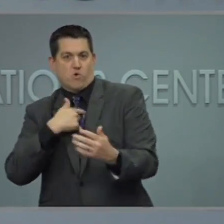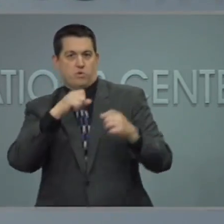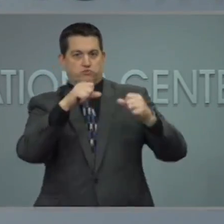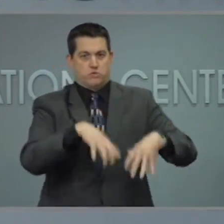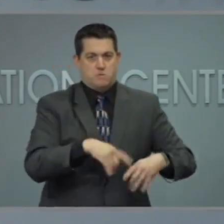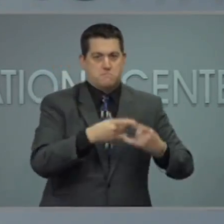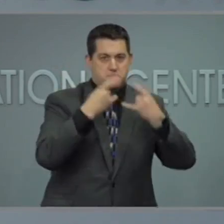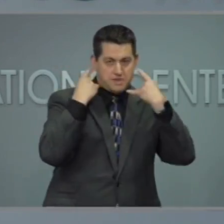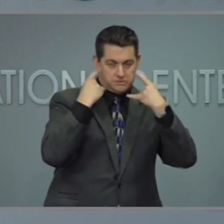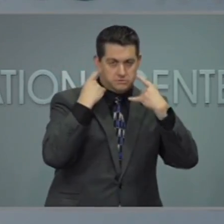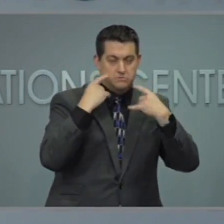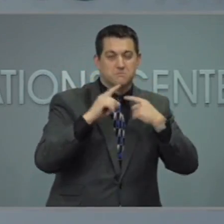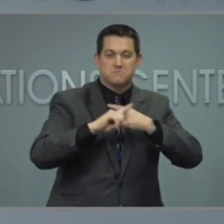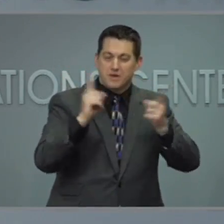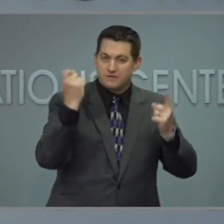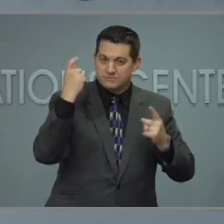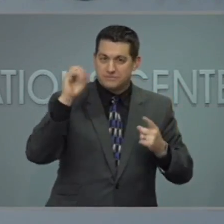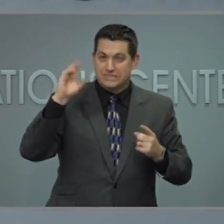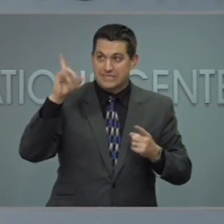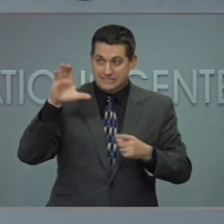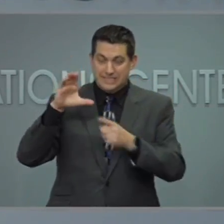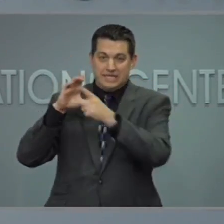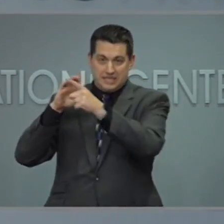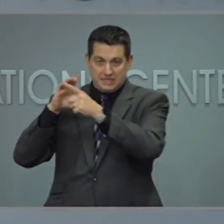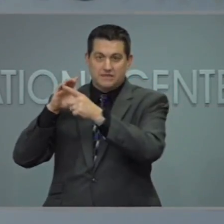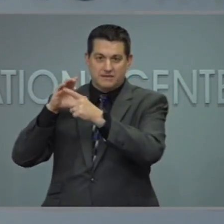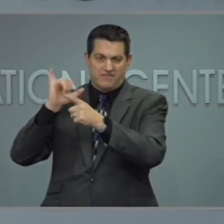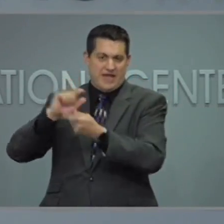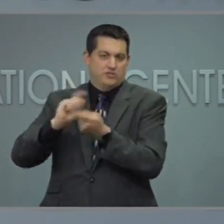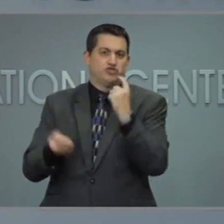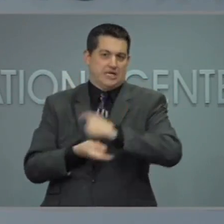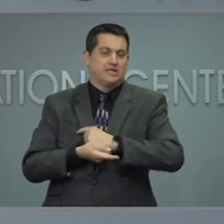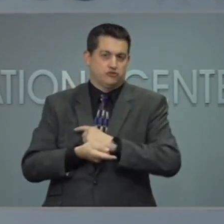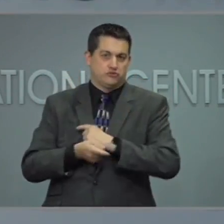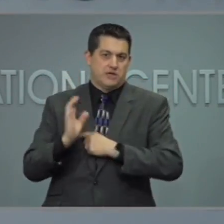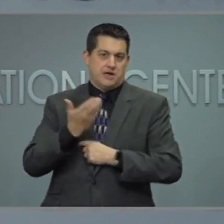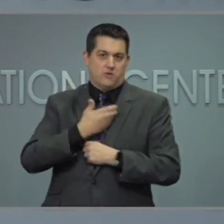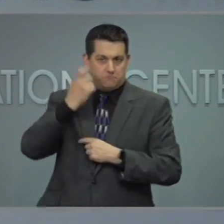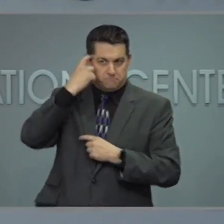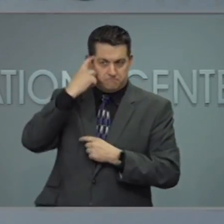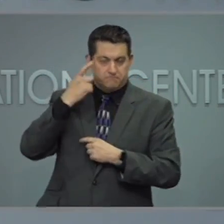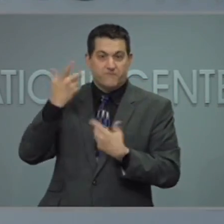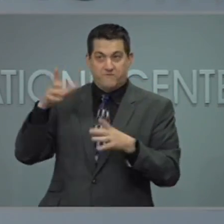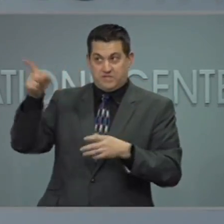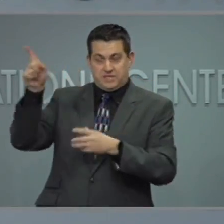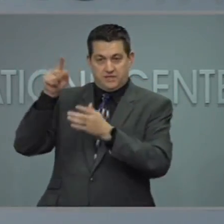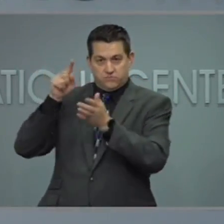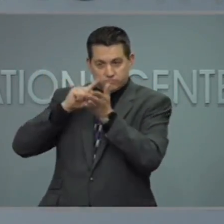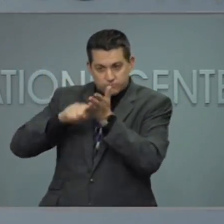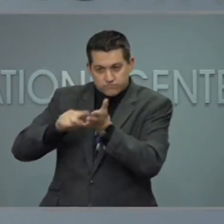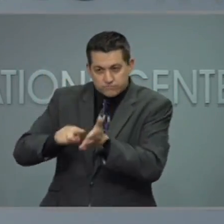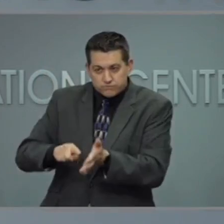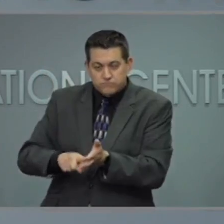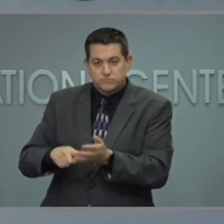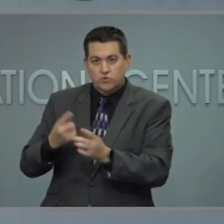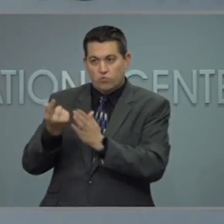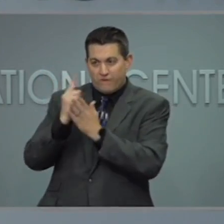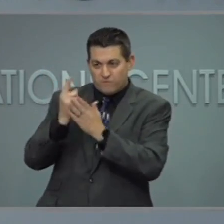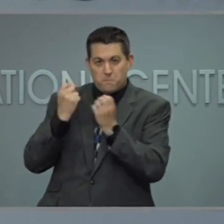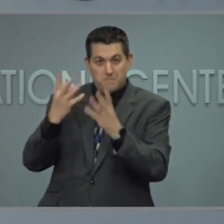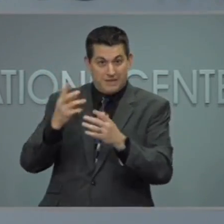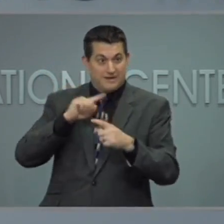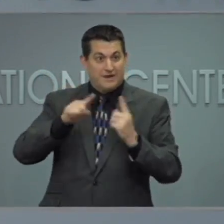mandate. The CDC did a lot of research and reviewed a number of studies.